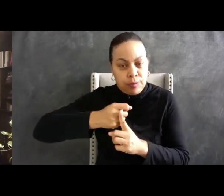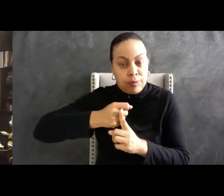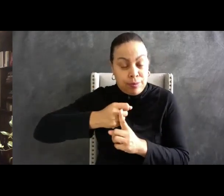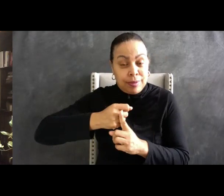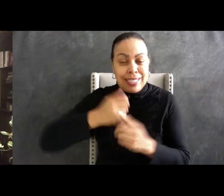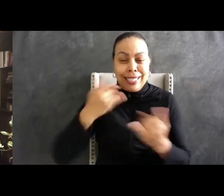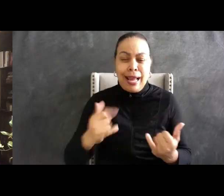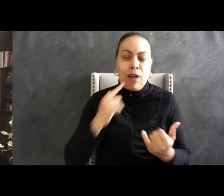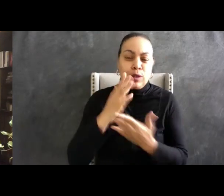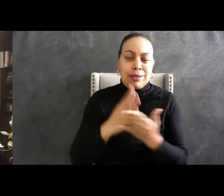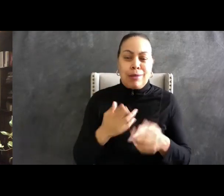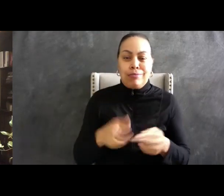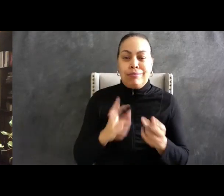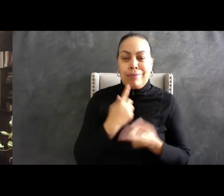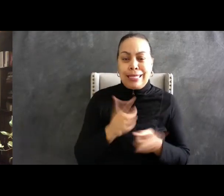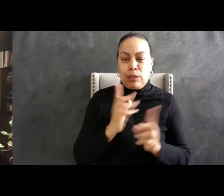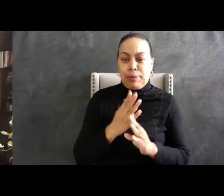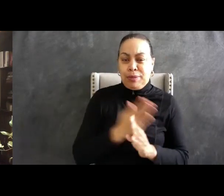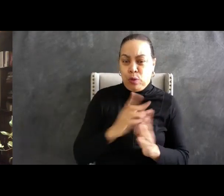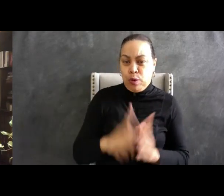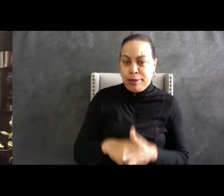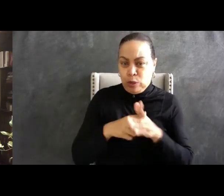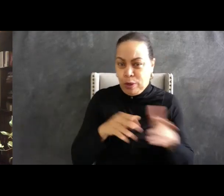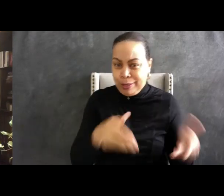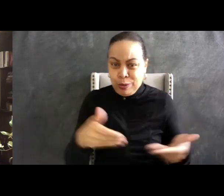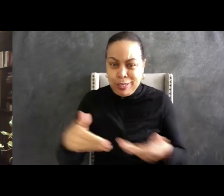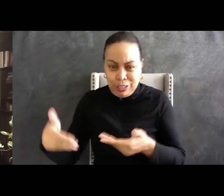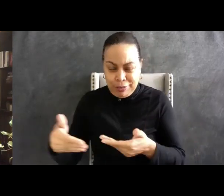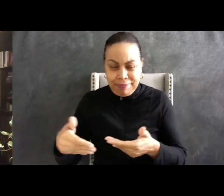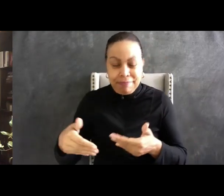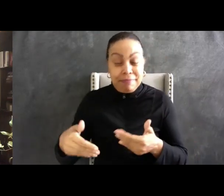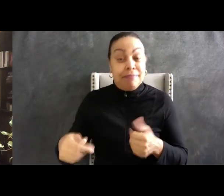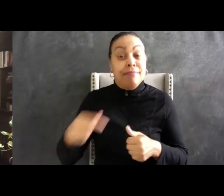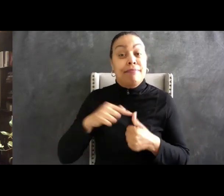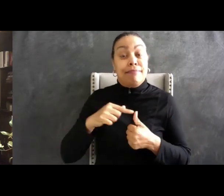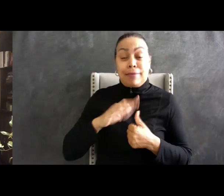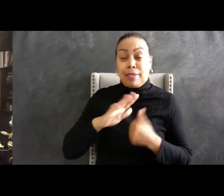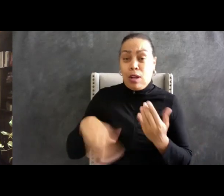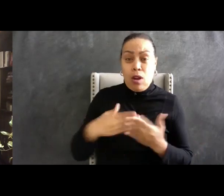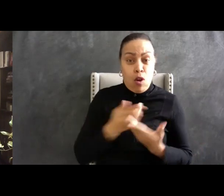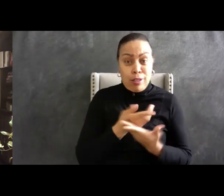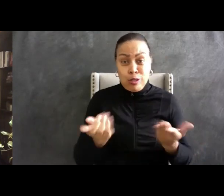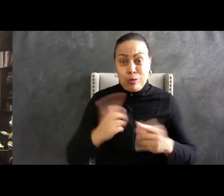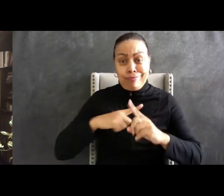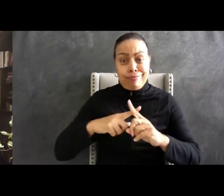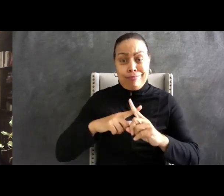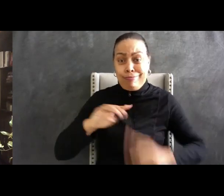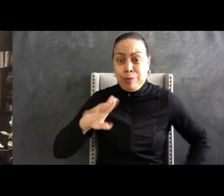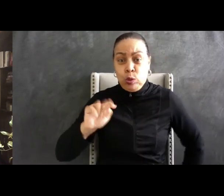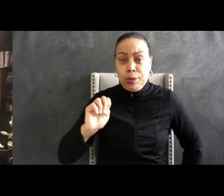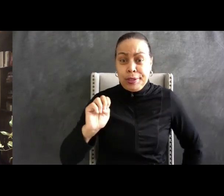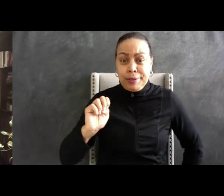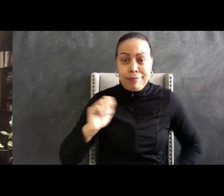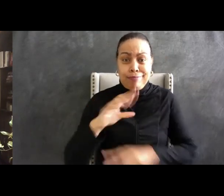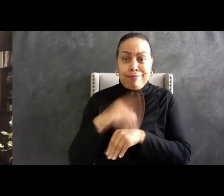housekeeping items before I introduce our keynote speaker. All attendees are muted. If you would like to ask a